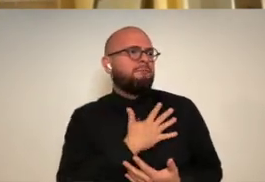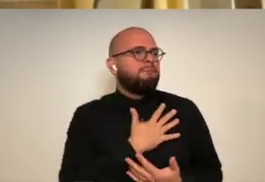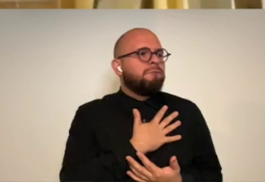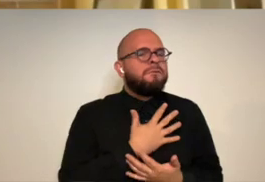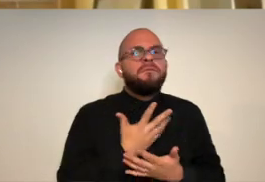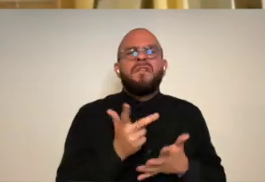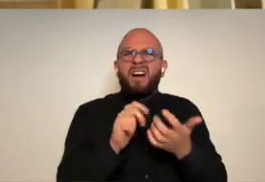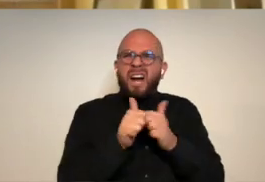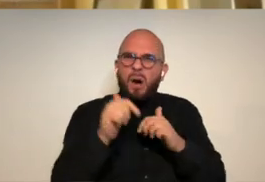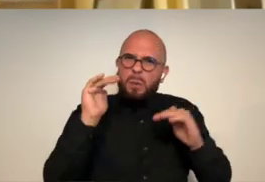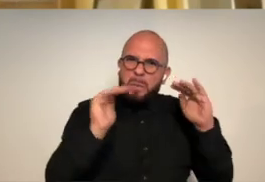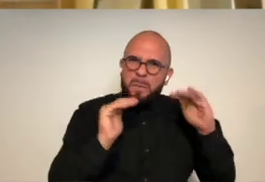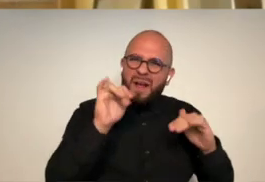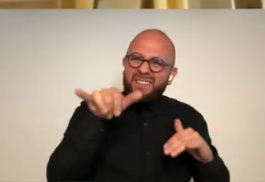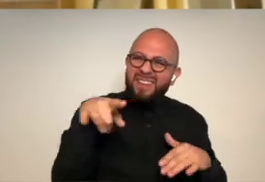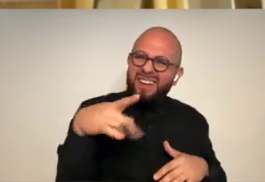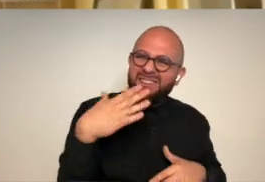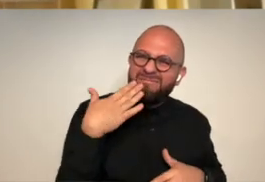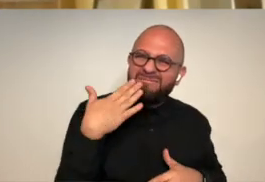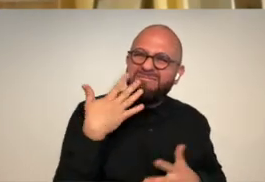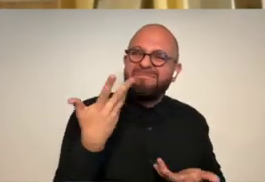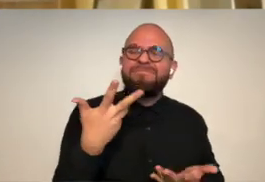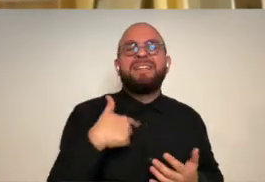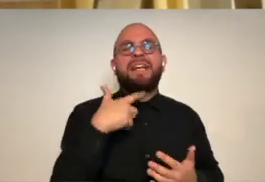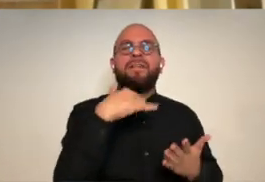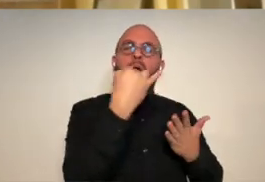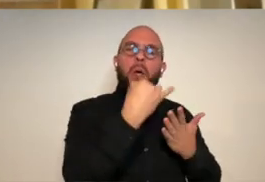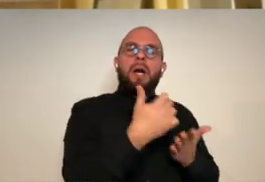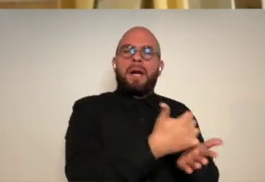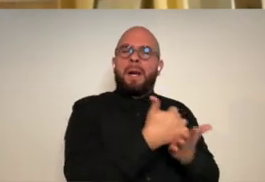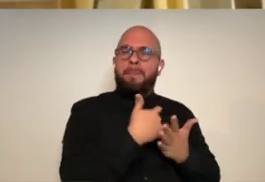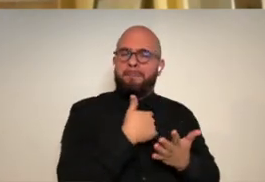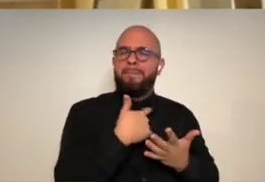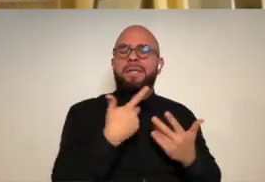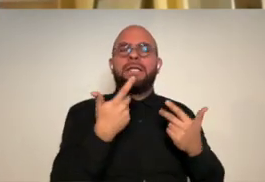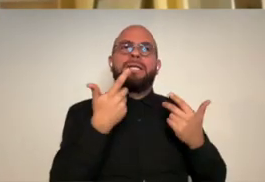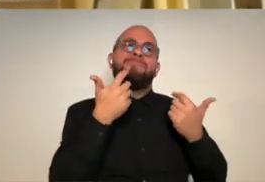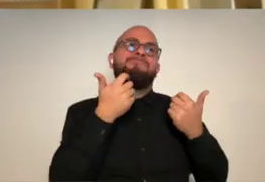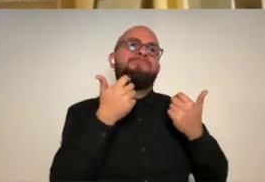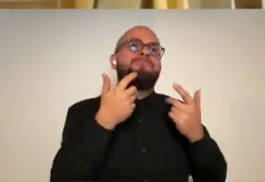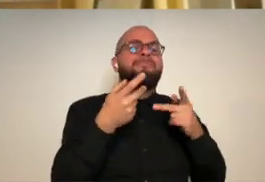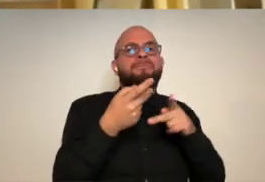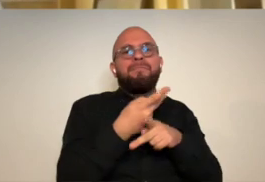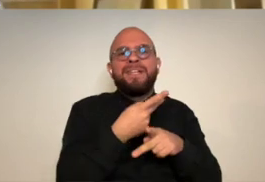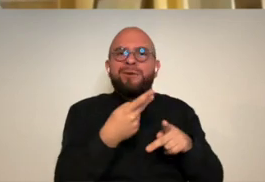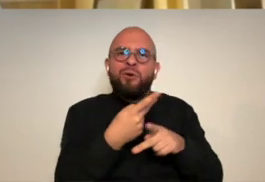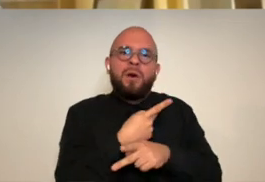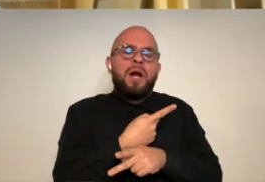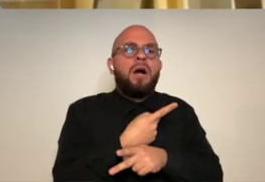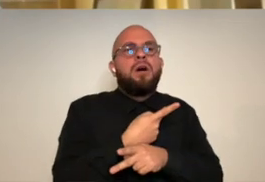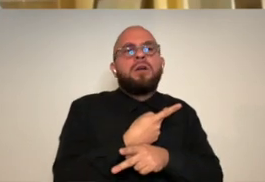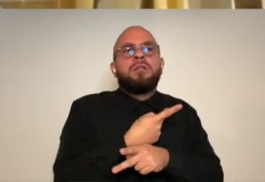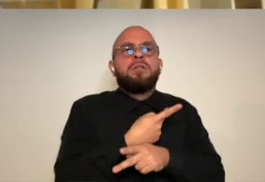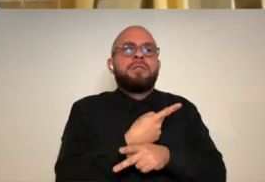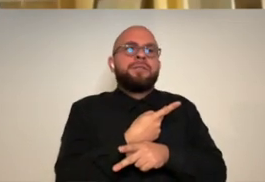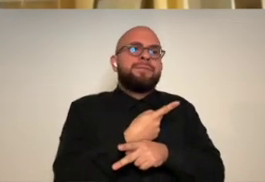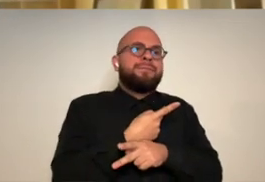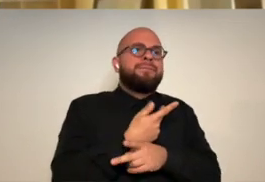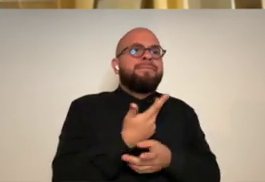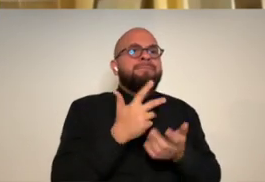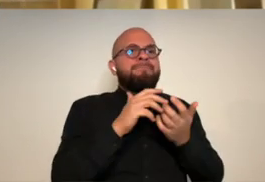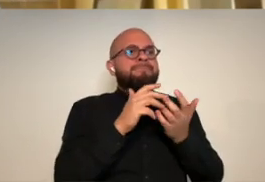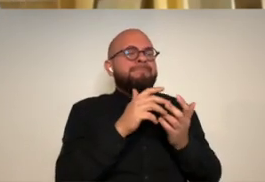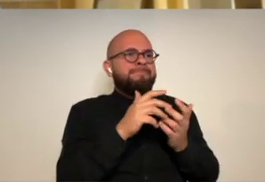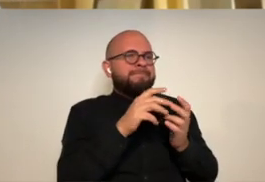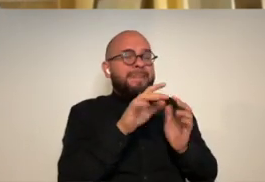have to show that vulnerable side and how do you balance those things and the artwork is part of that and trying just to find